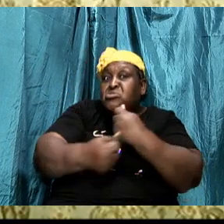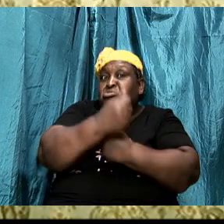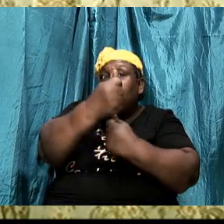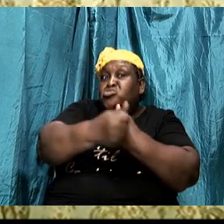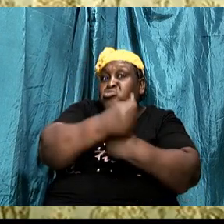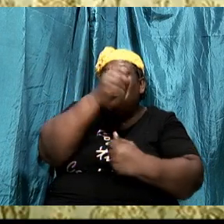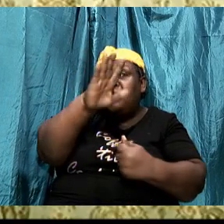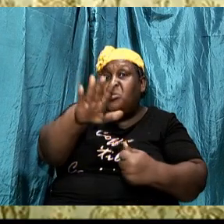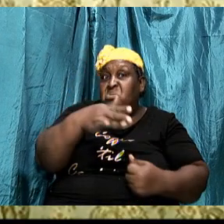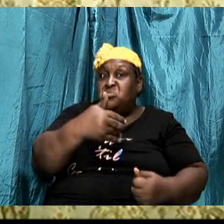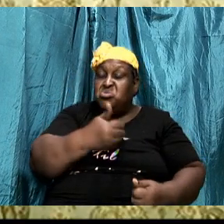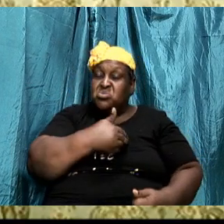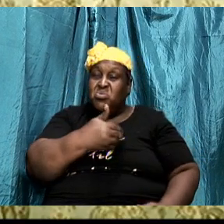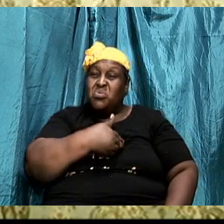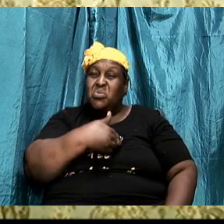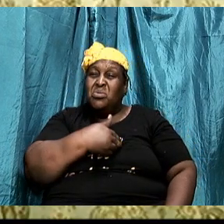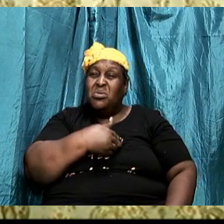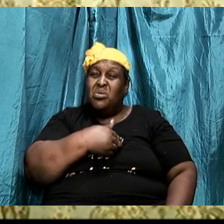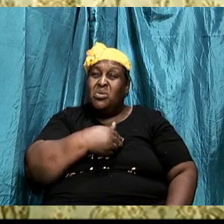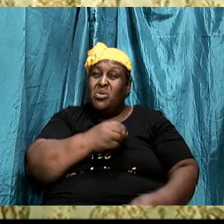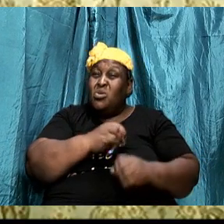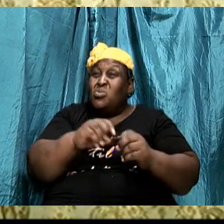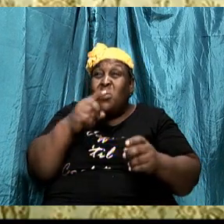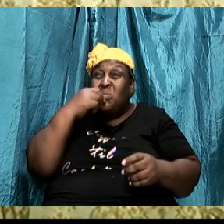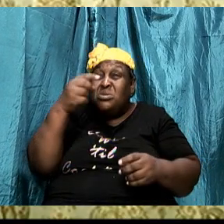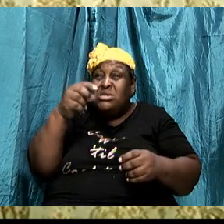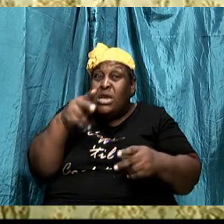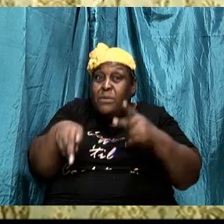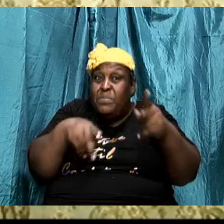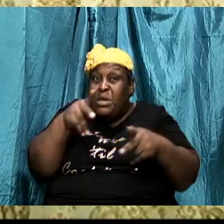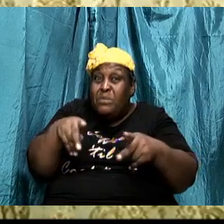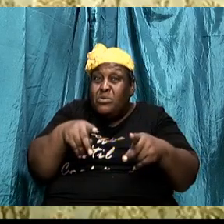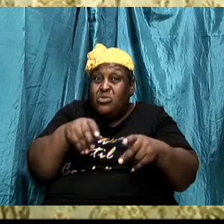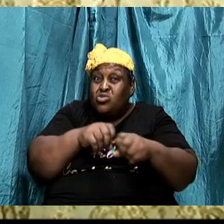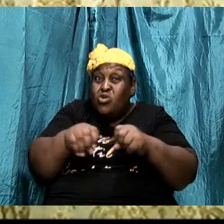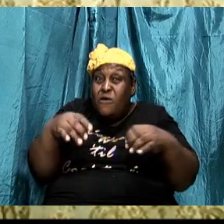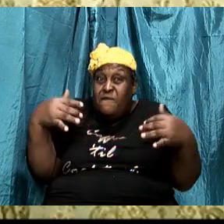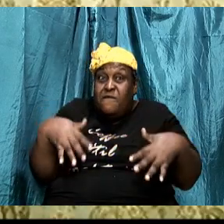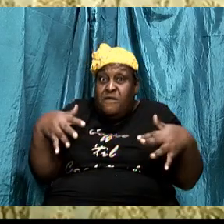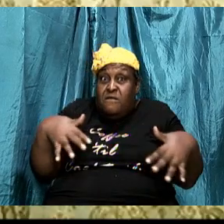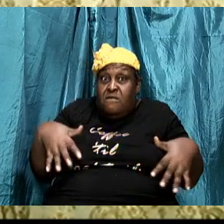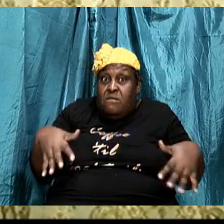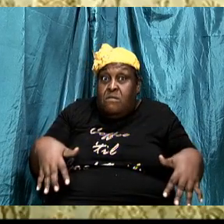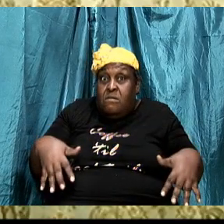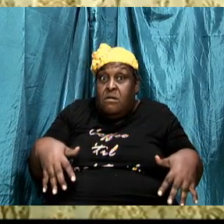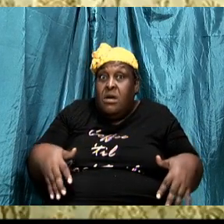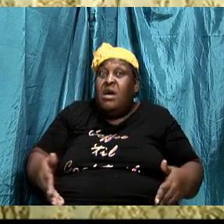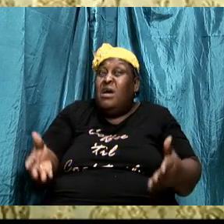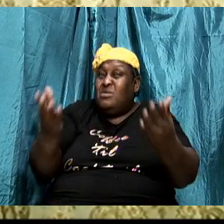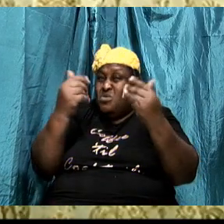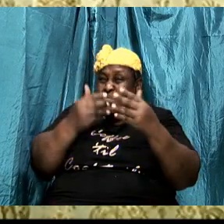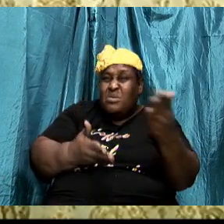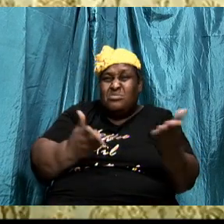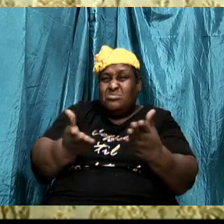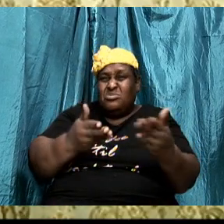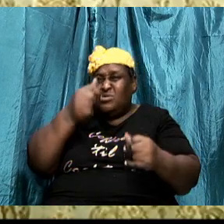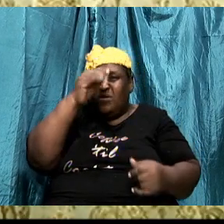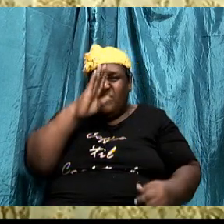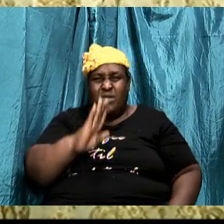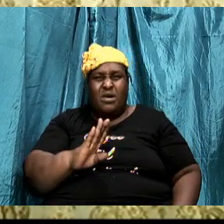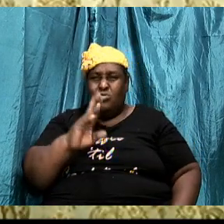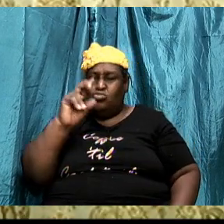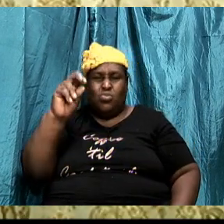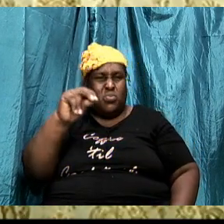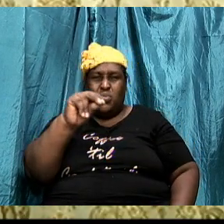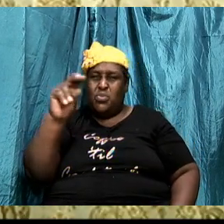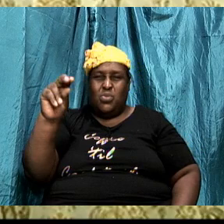your soul. We don't tell folks that so that they can be fearful and then come and serve God out of fear. No, but we